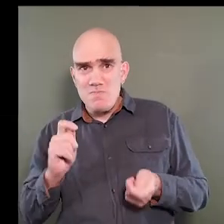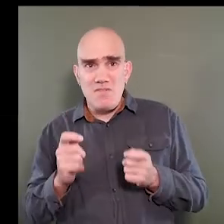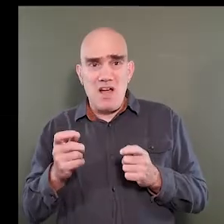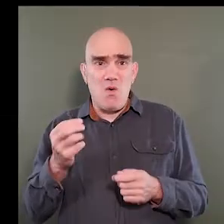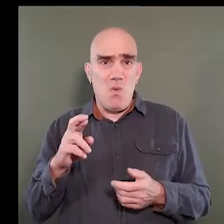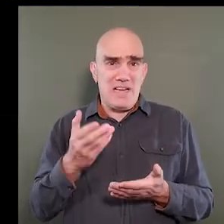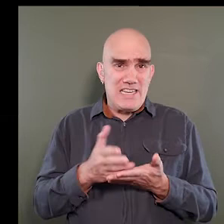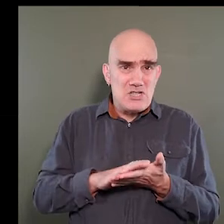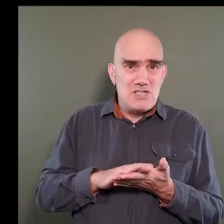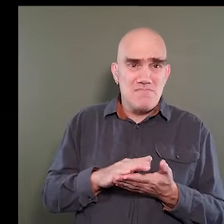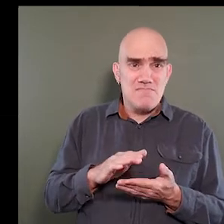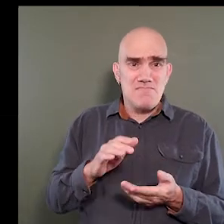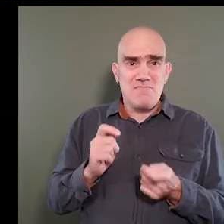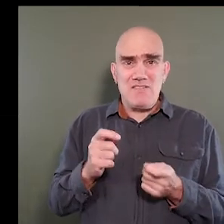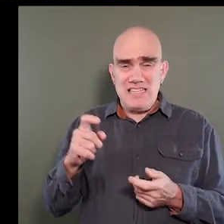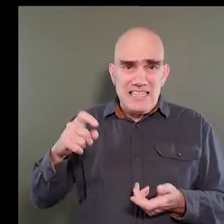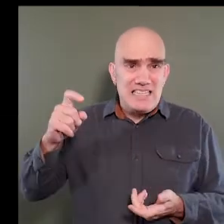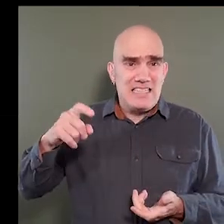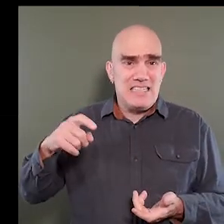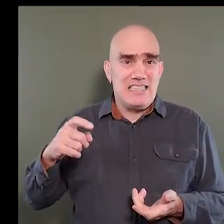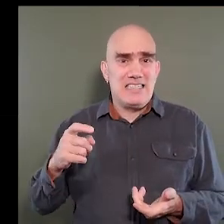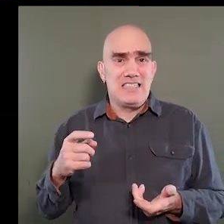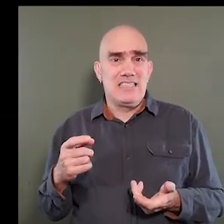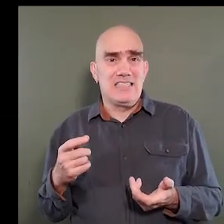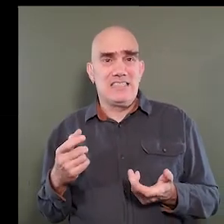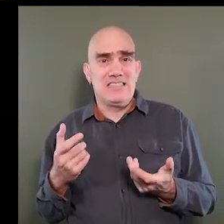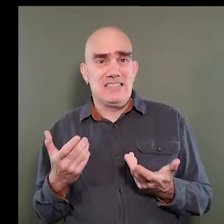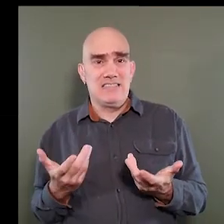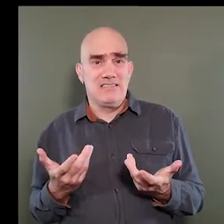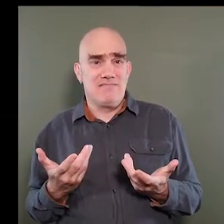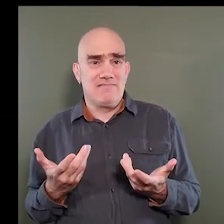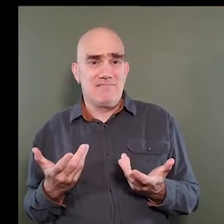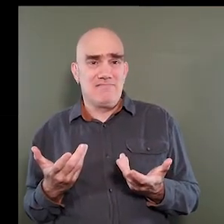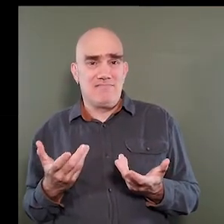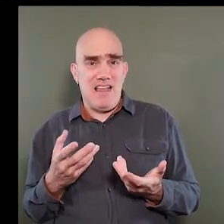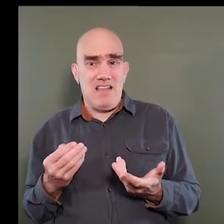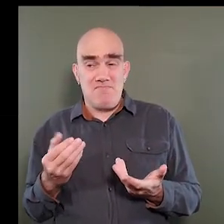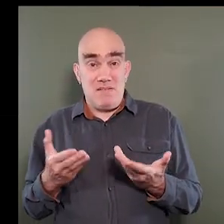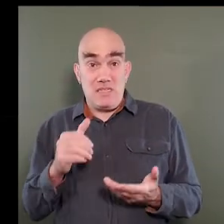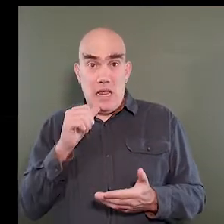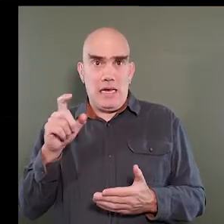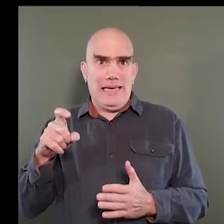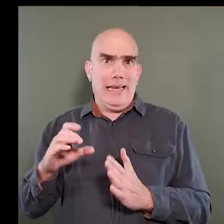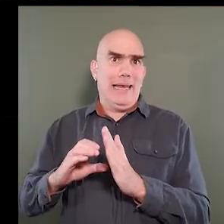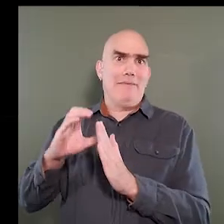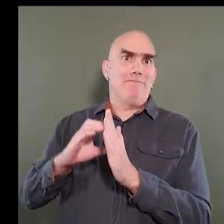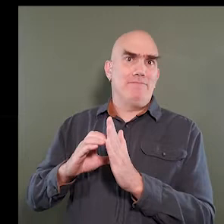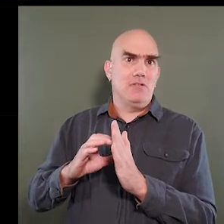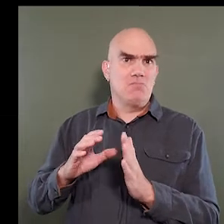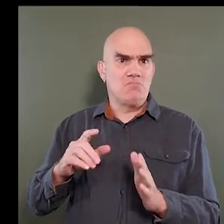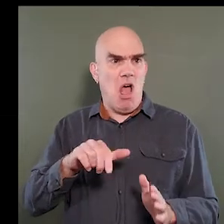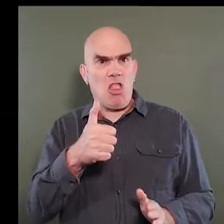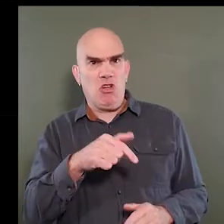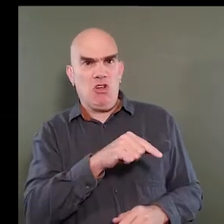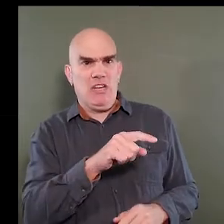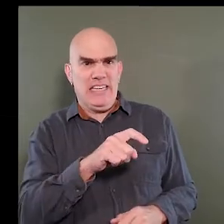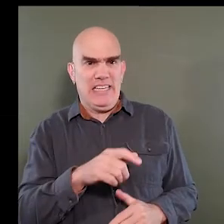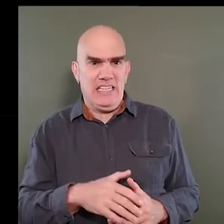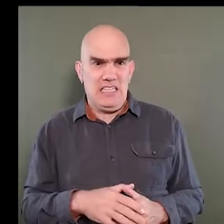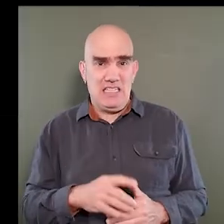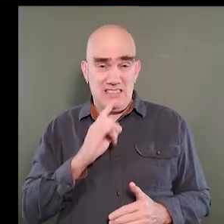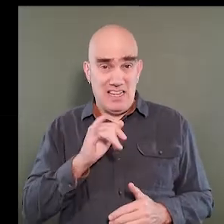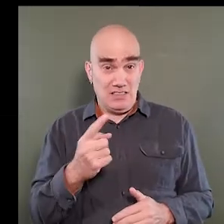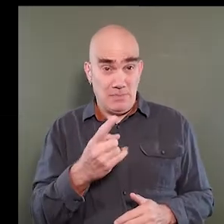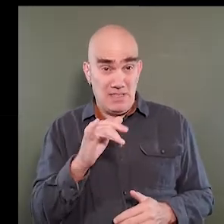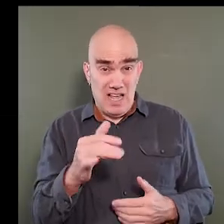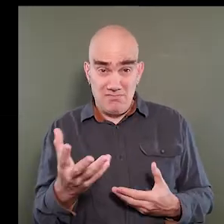need a bathroom modification or a kitchen modification and not necessarily a lift. Is